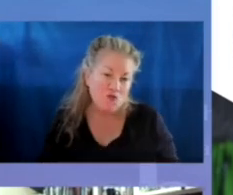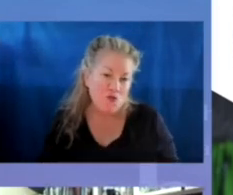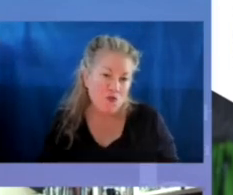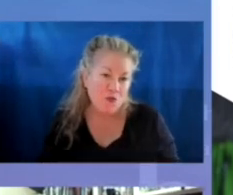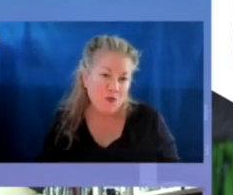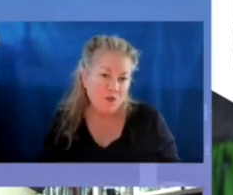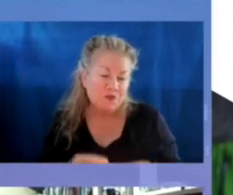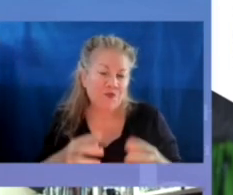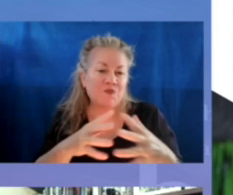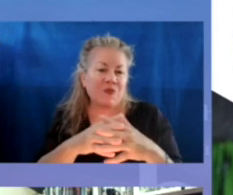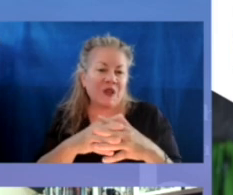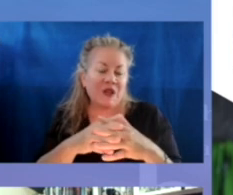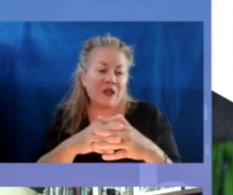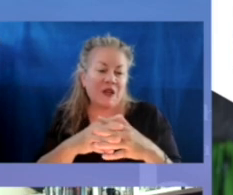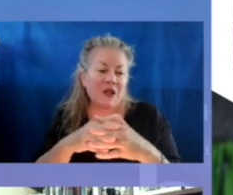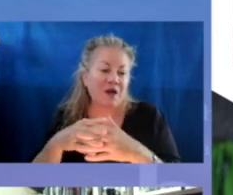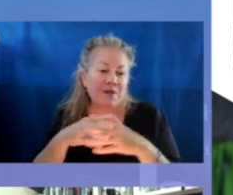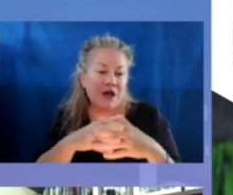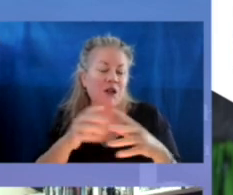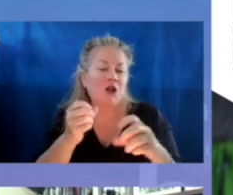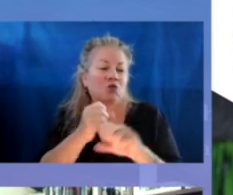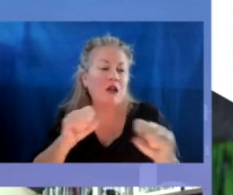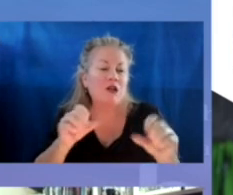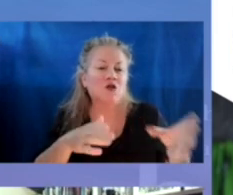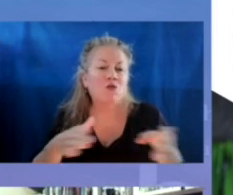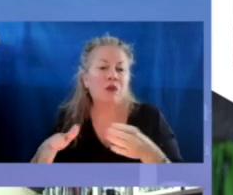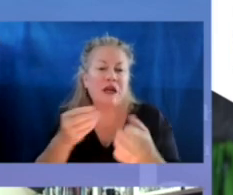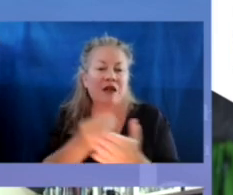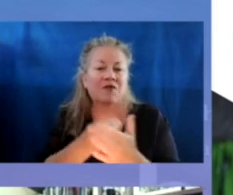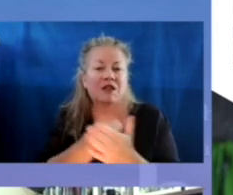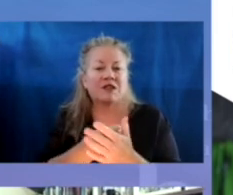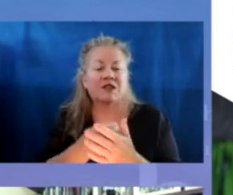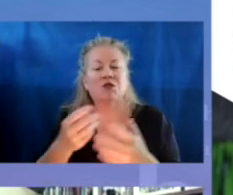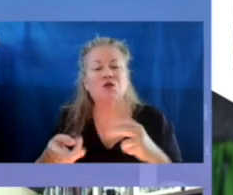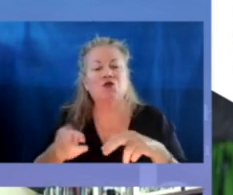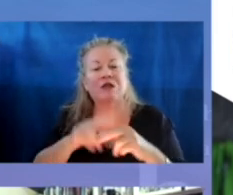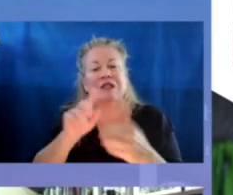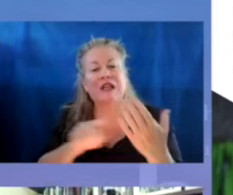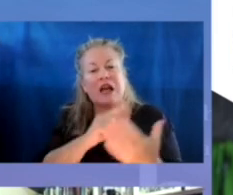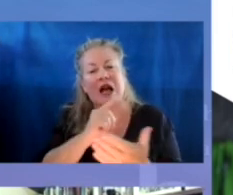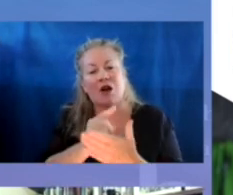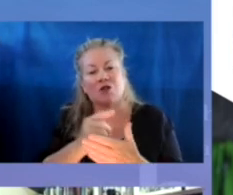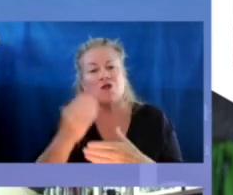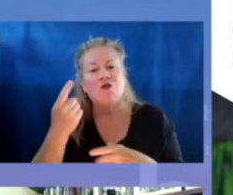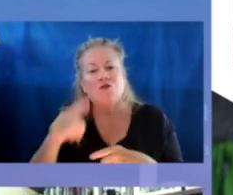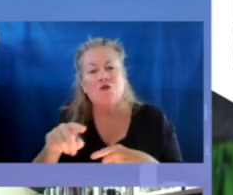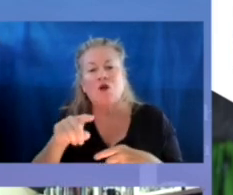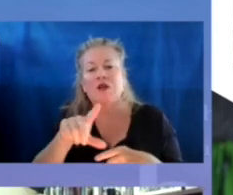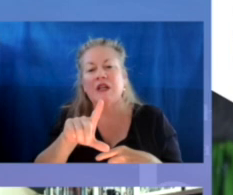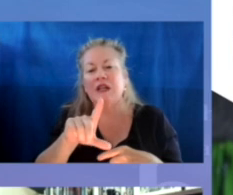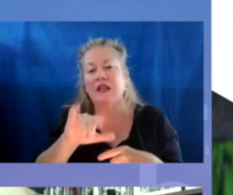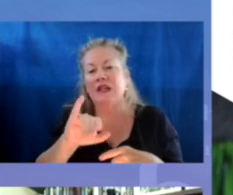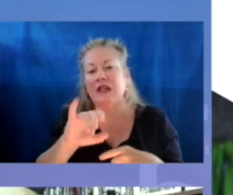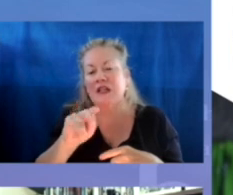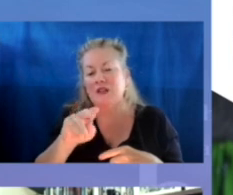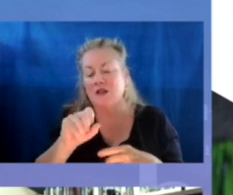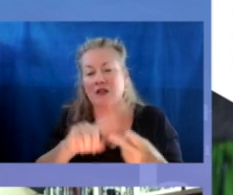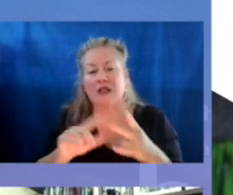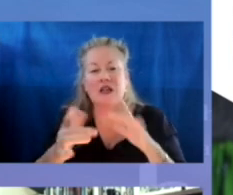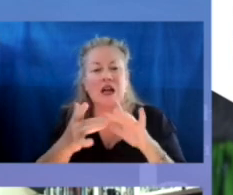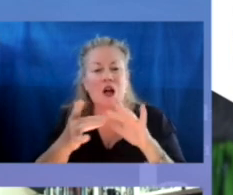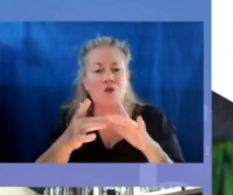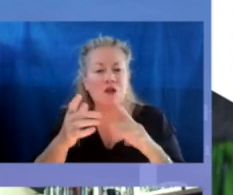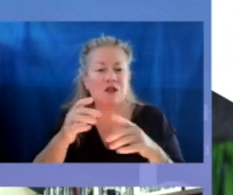uses of American Rescue Plan Act funds to increase the hours for the McKinney-Vento liaisons, to hire outreach